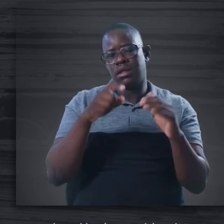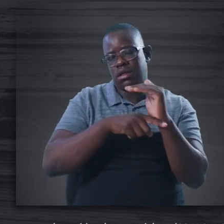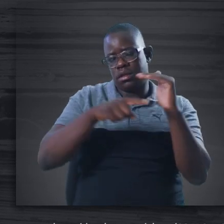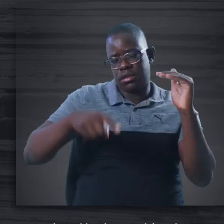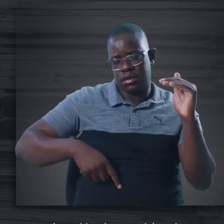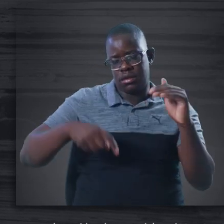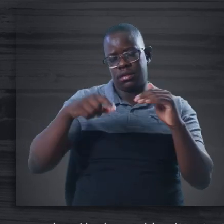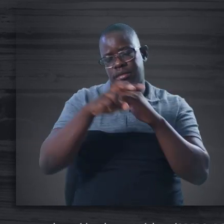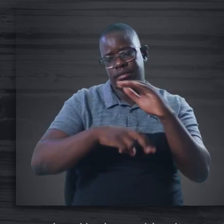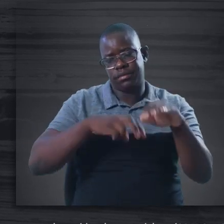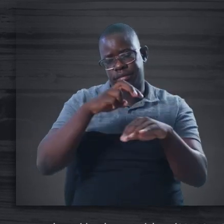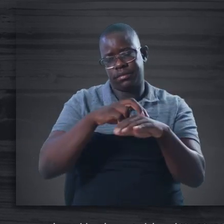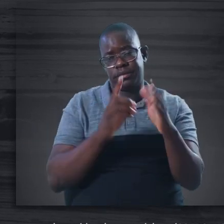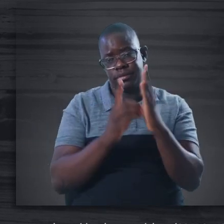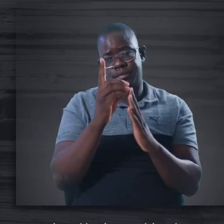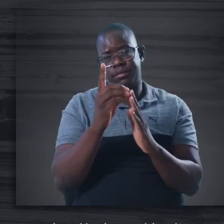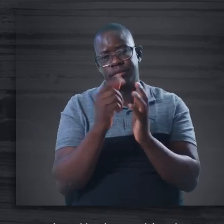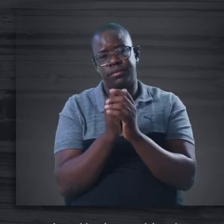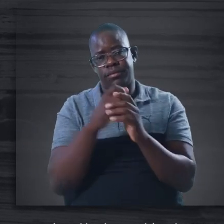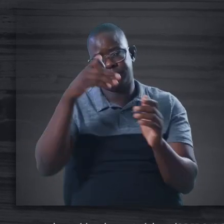Development Plans of Namibia